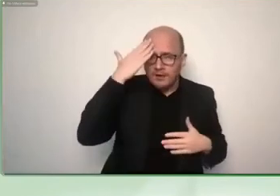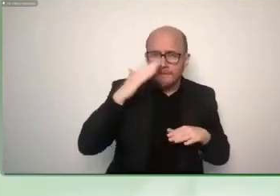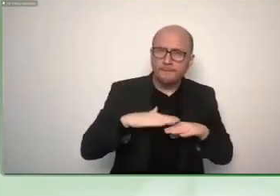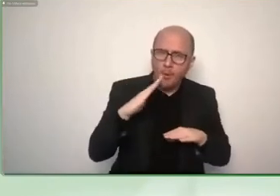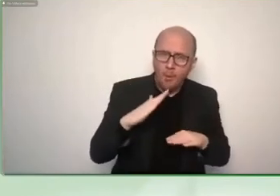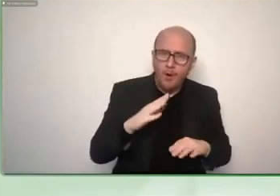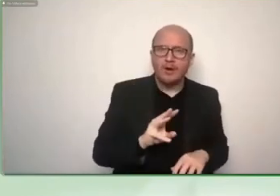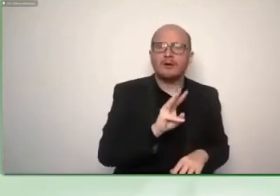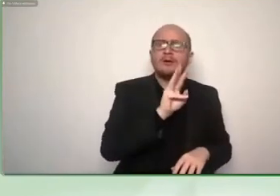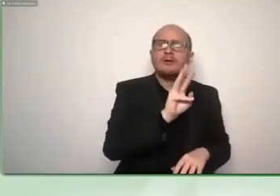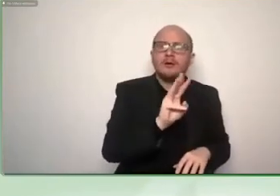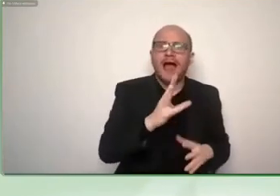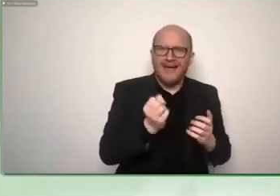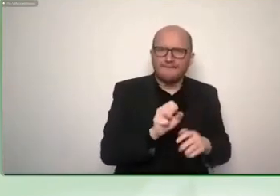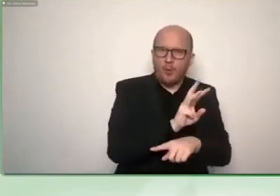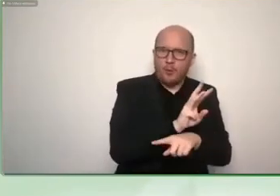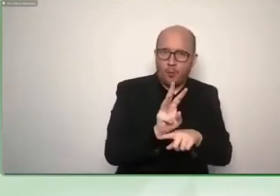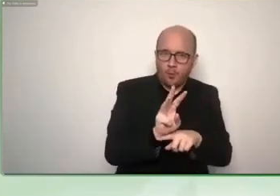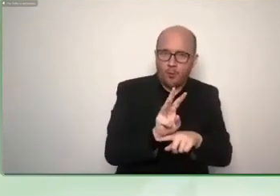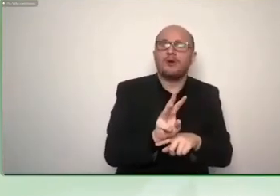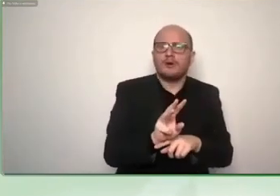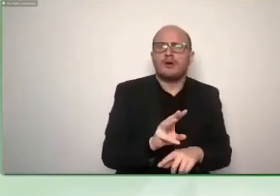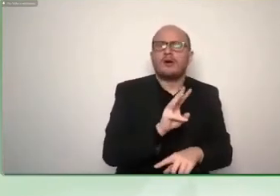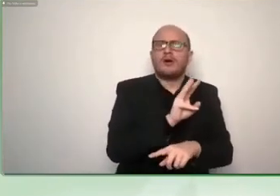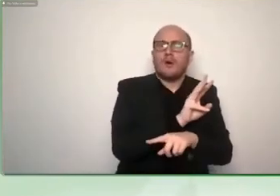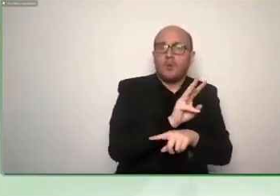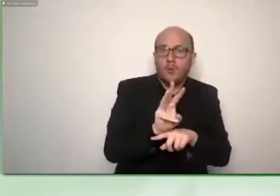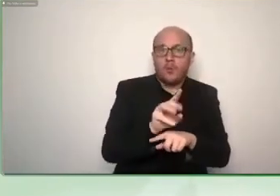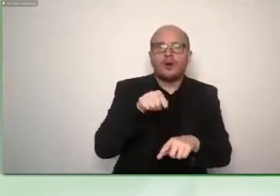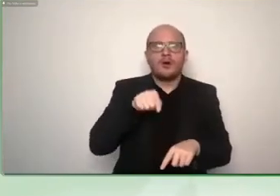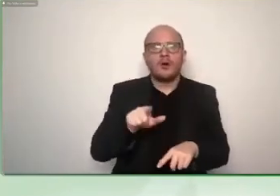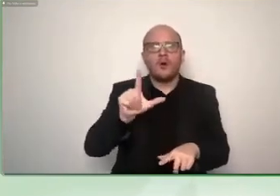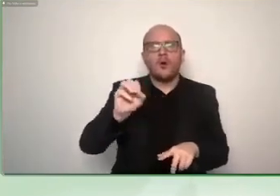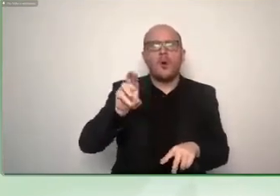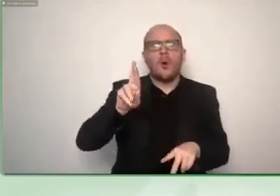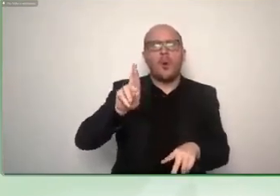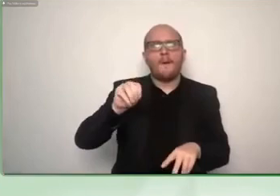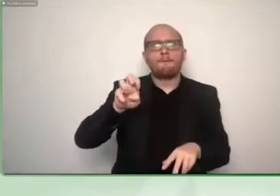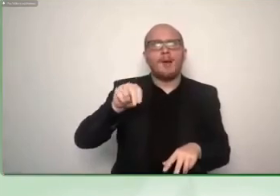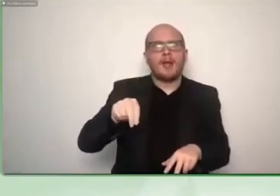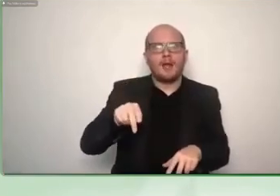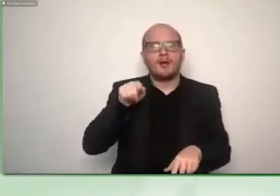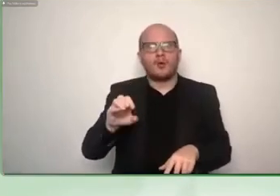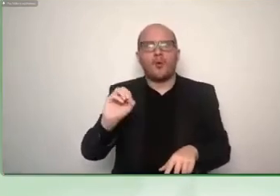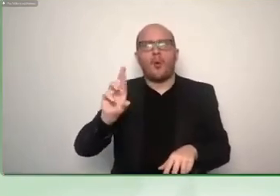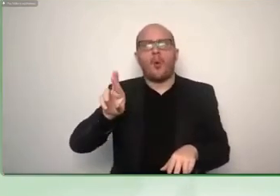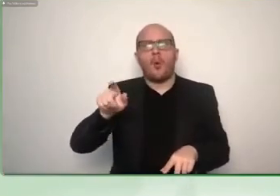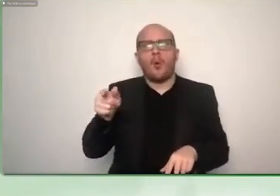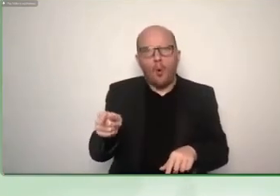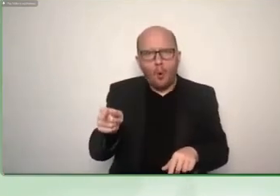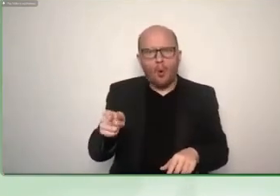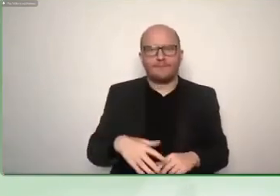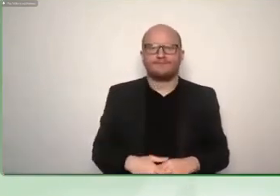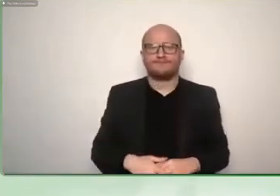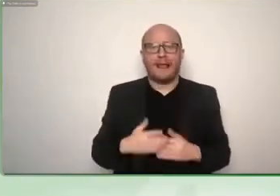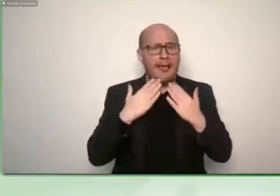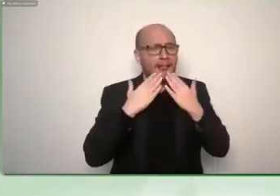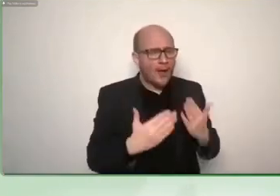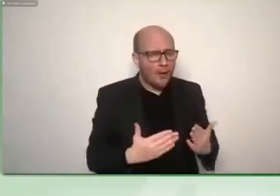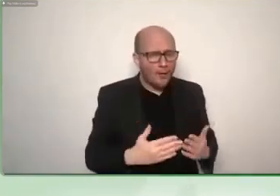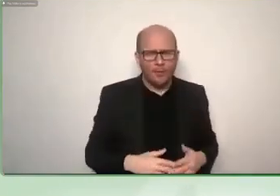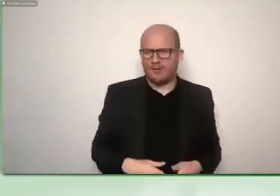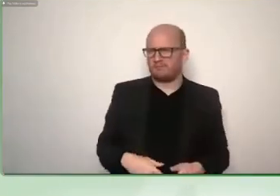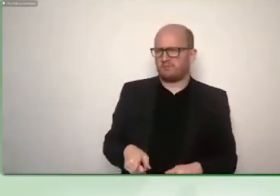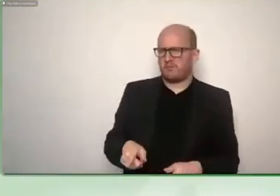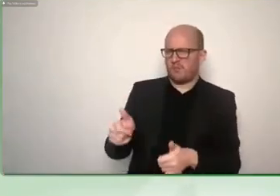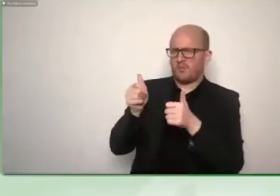improved but everything you need will be right there thank you thank you better concise and precise and precise